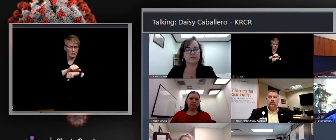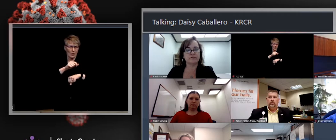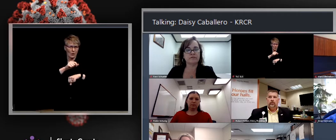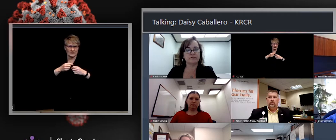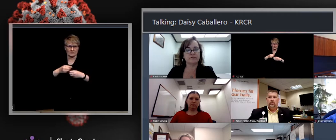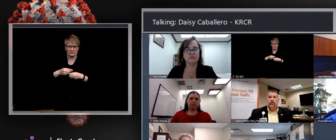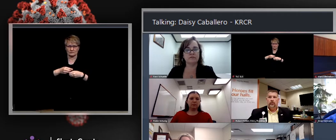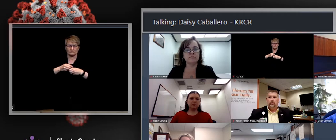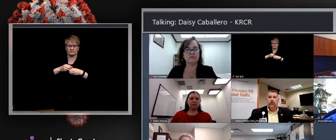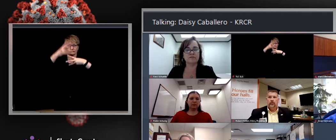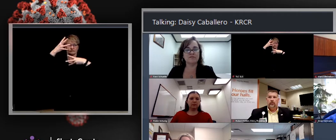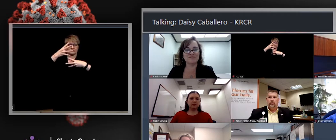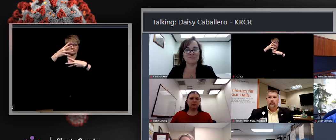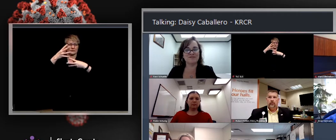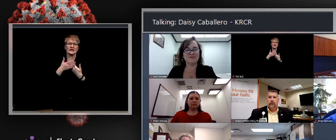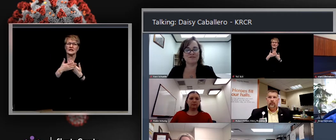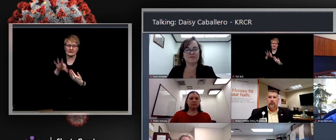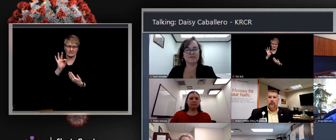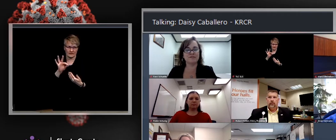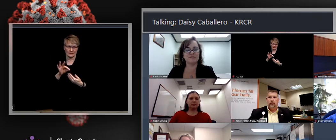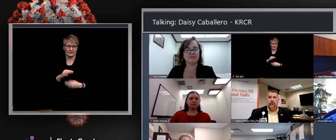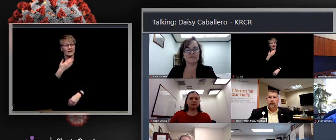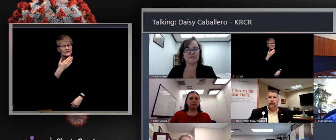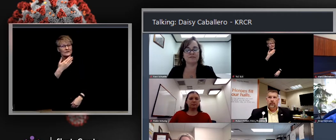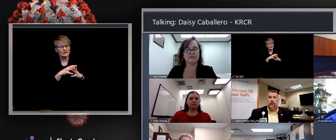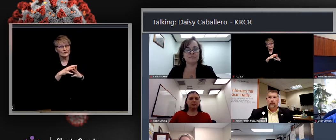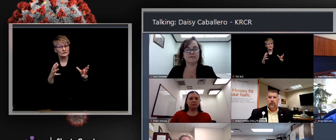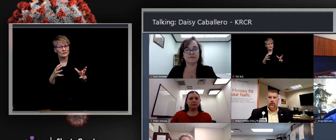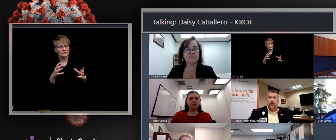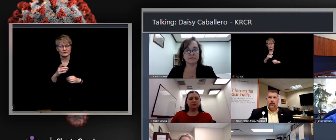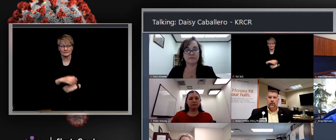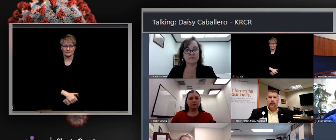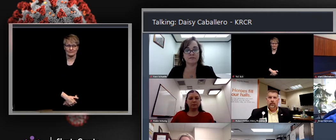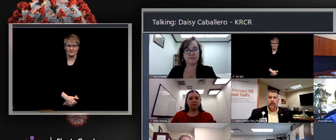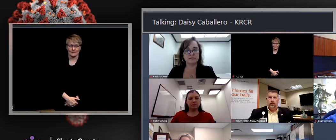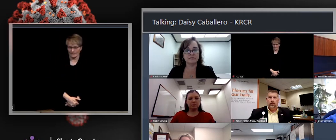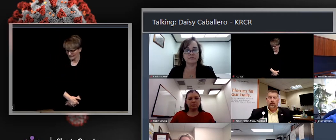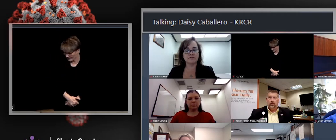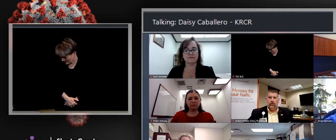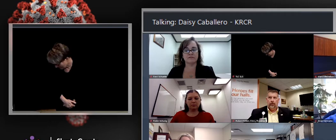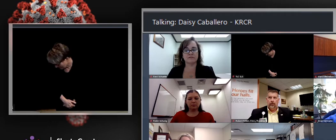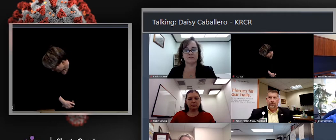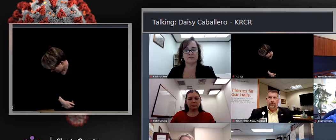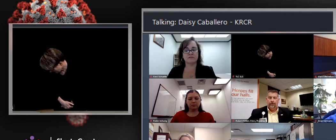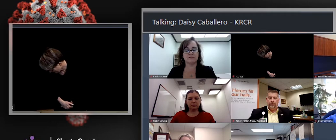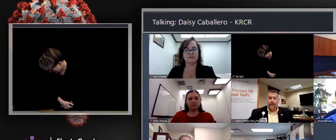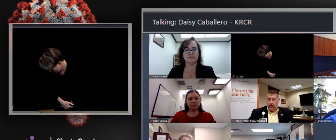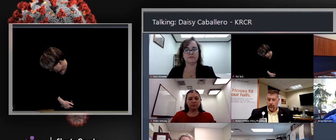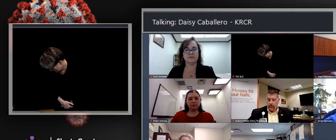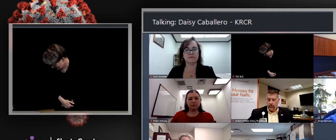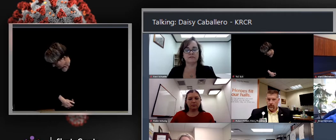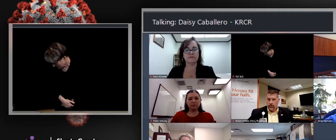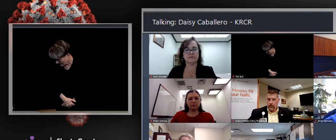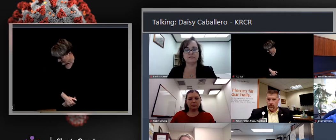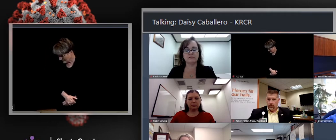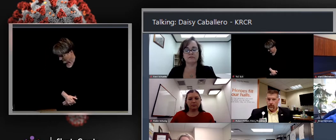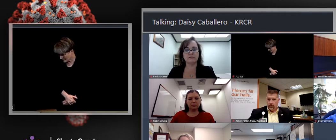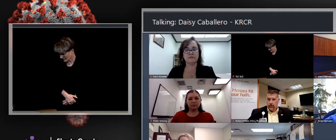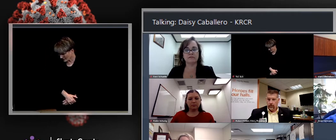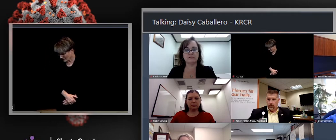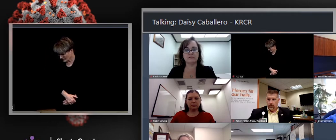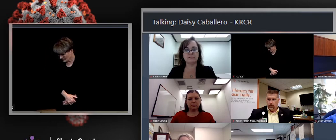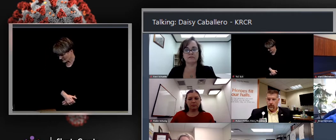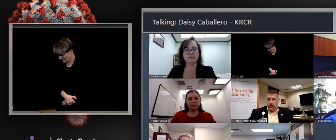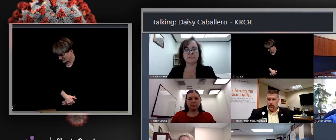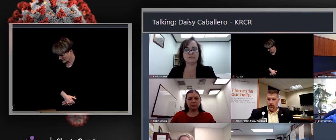Perfect. I will definitely do that. Thank you guys so much. then just one question. Is there a reason as to why we are